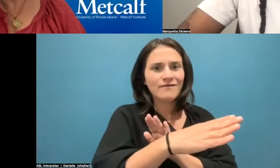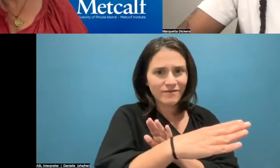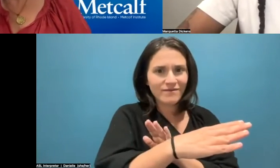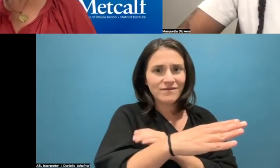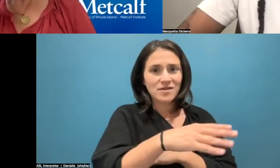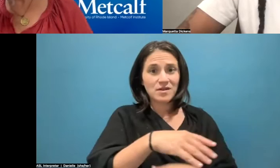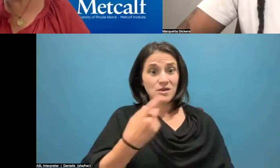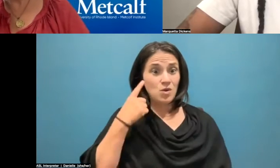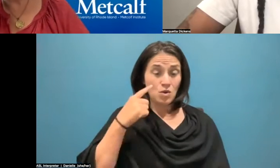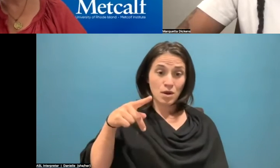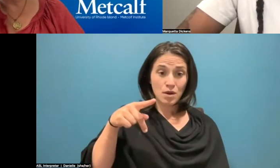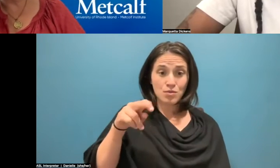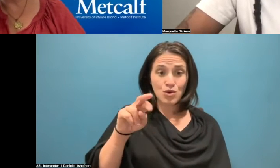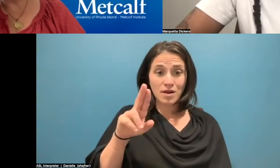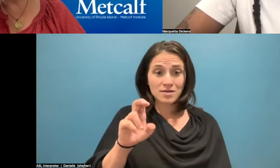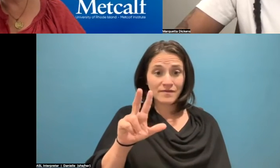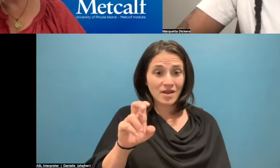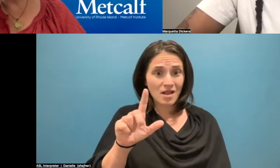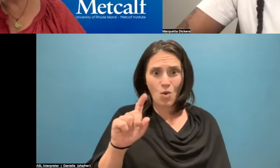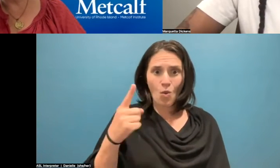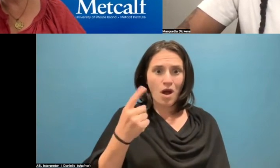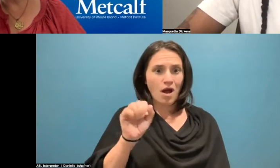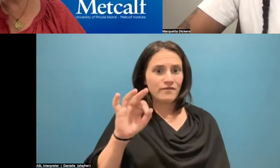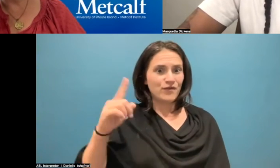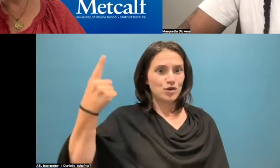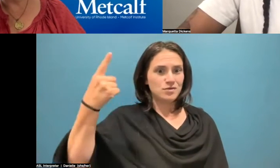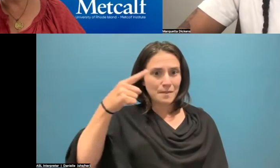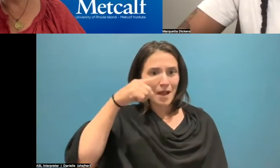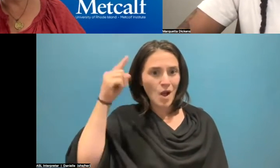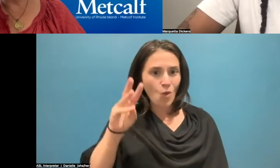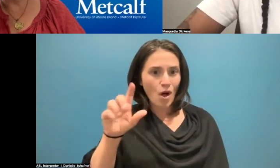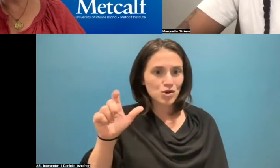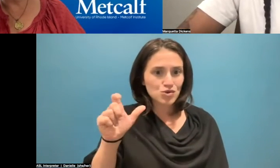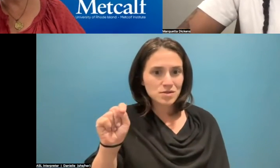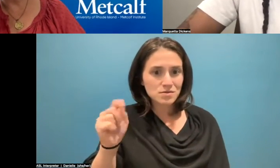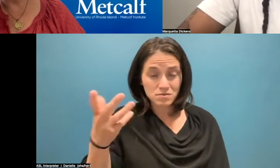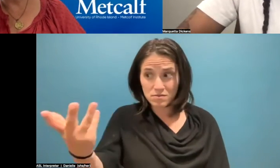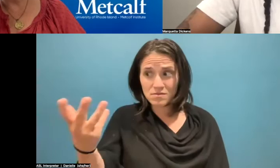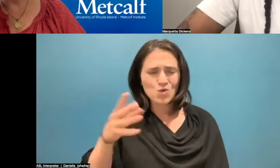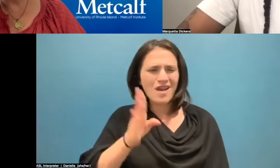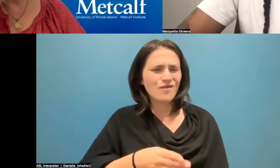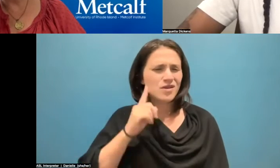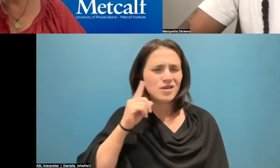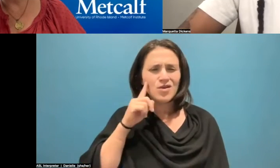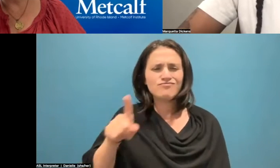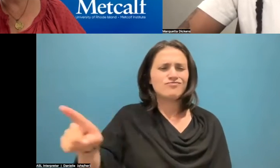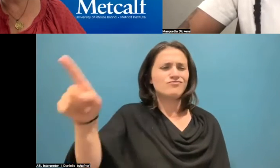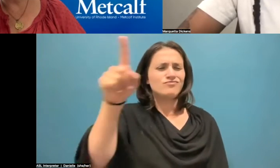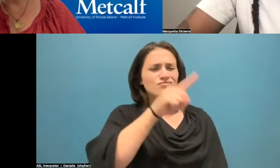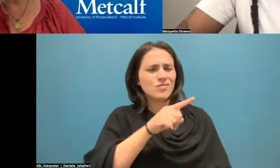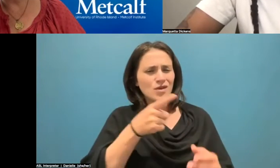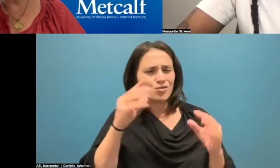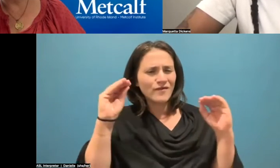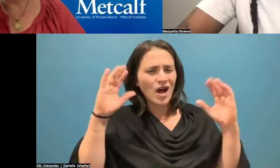first. You never hear about that. You never hear about the professors who came from all across the world, across the country, to come and